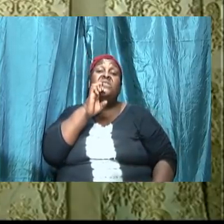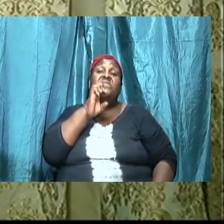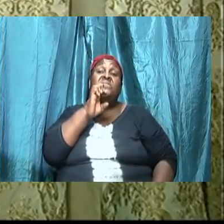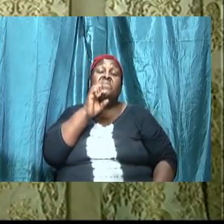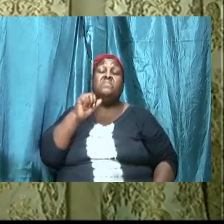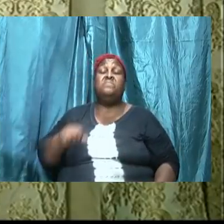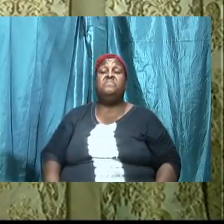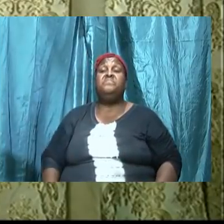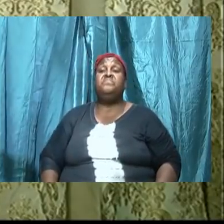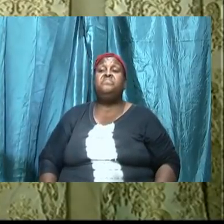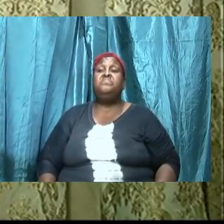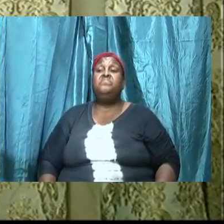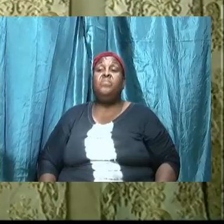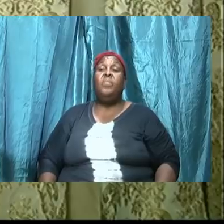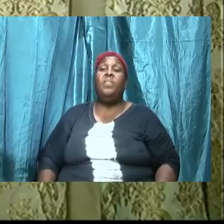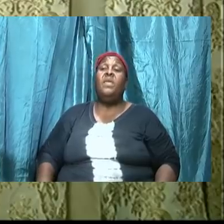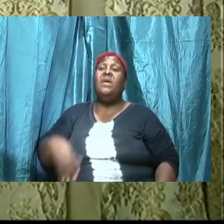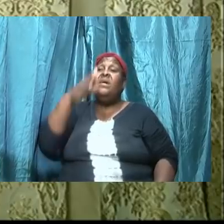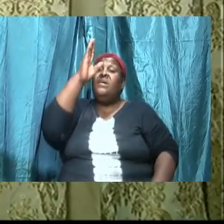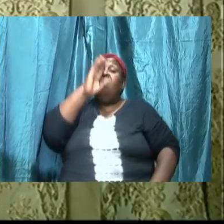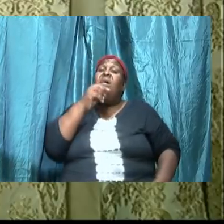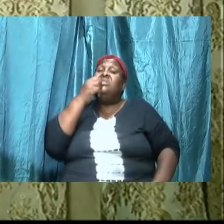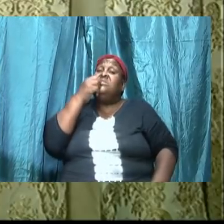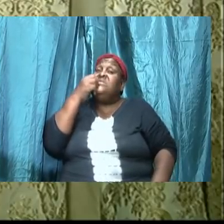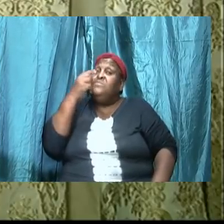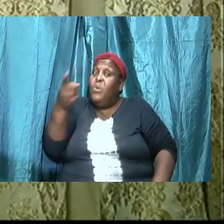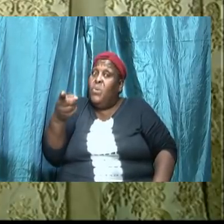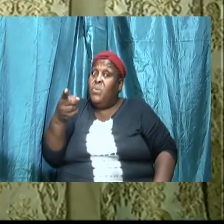Bible tells us that God spoke